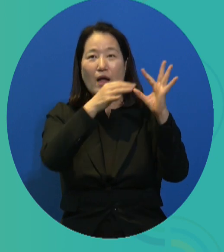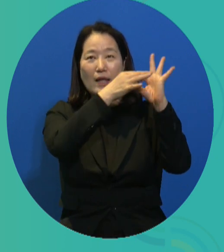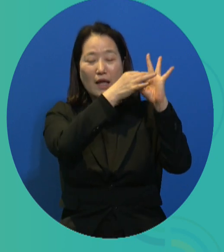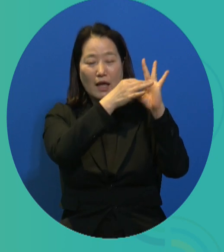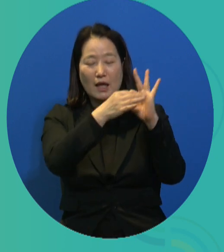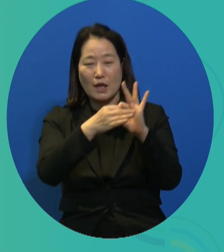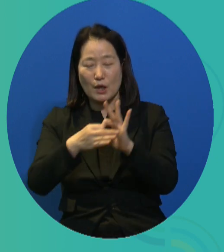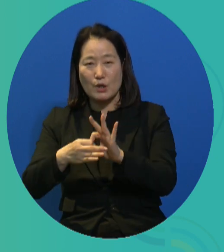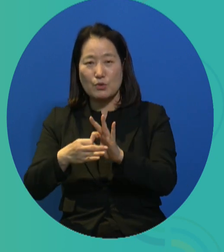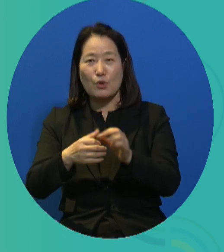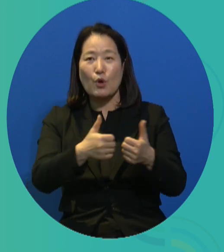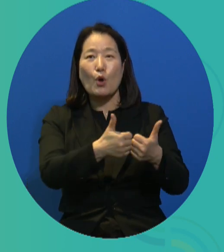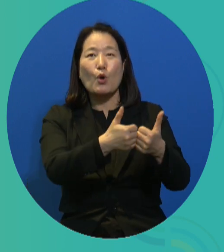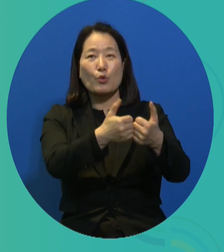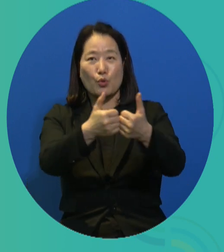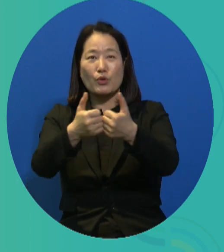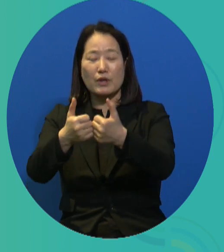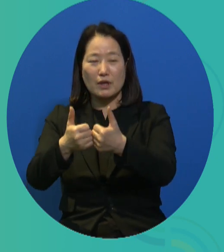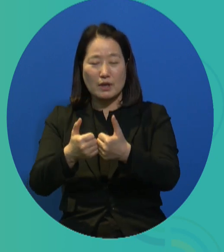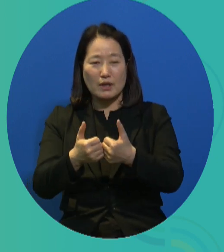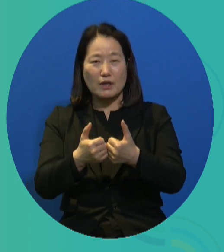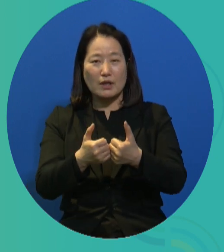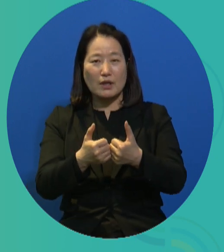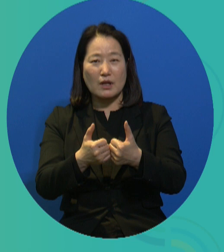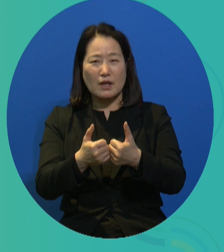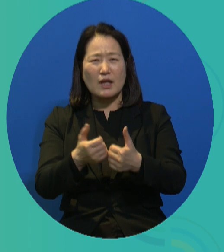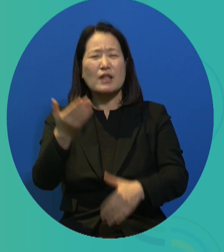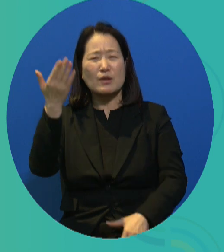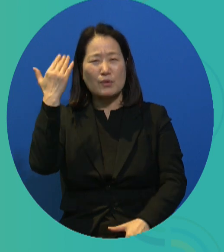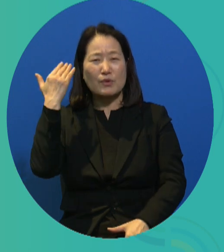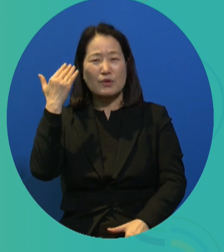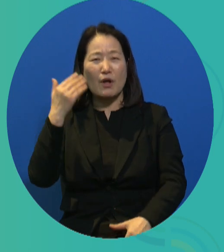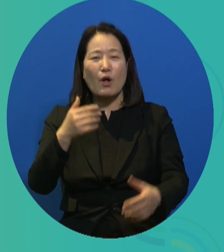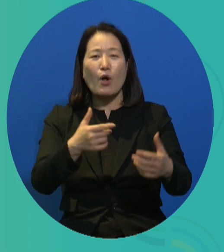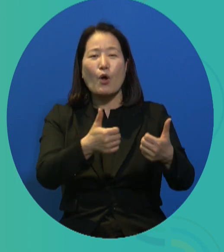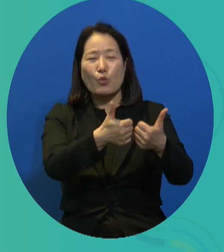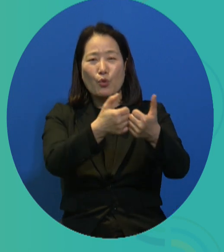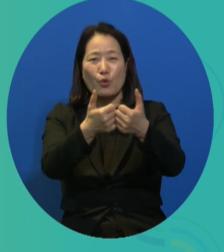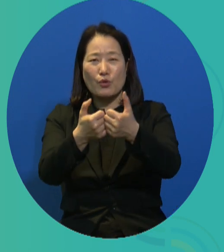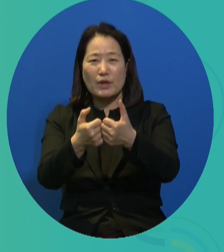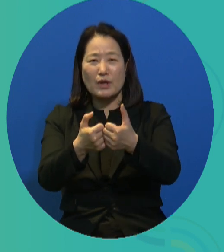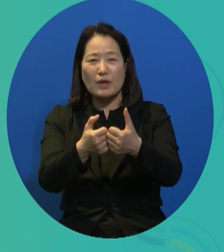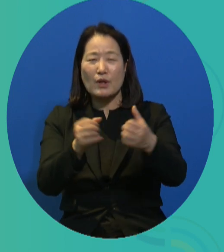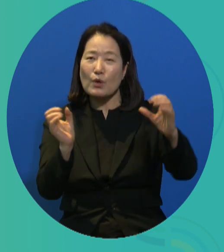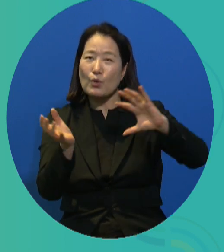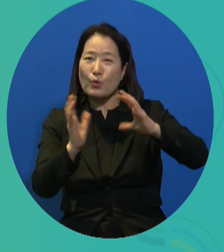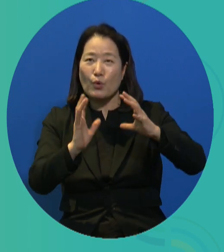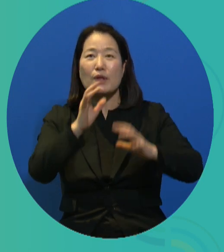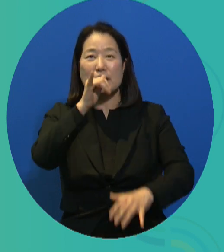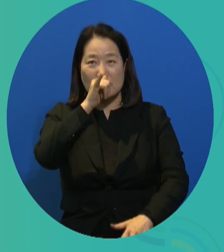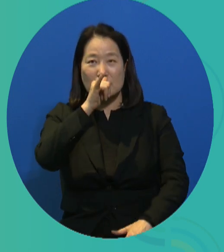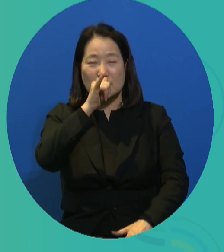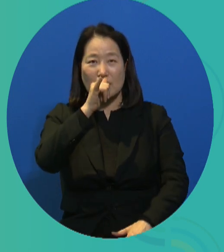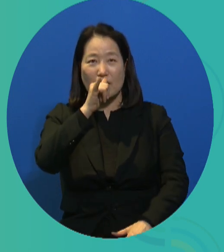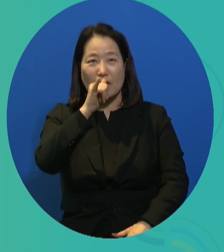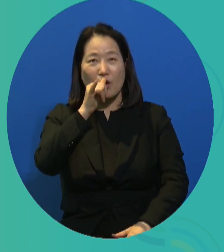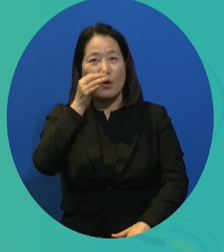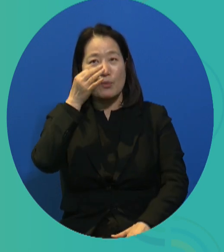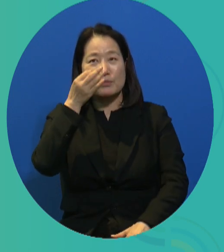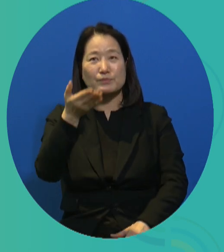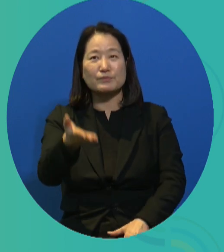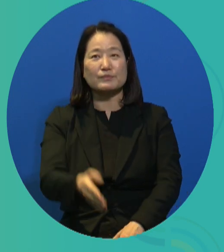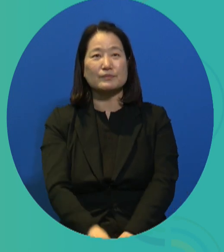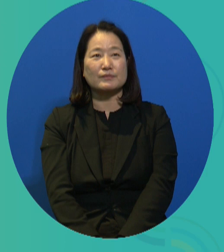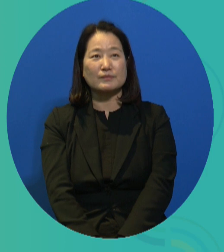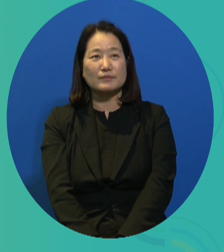we need to have these discussions and these activities. And I would like to provide the spaces